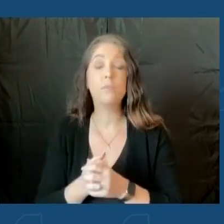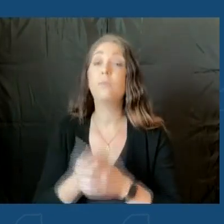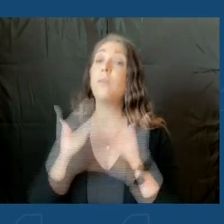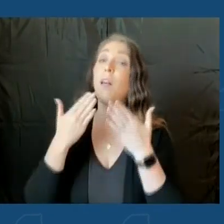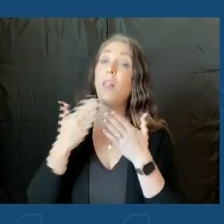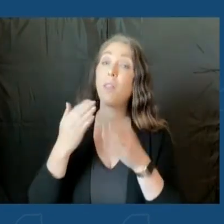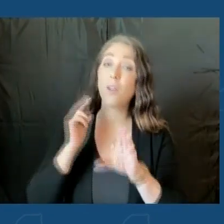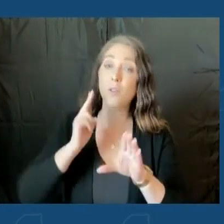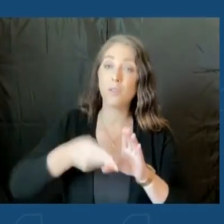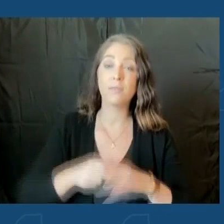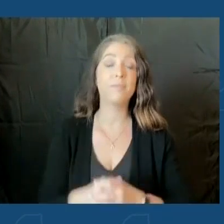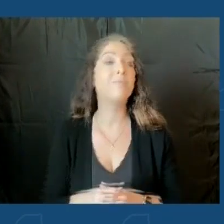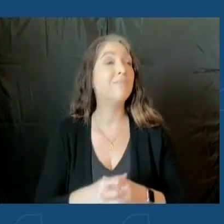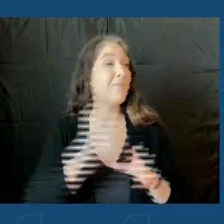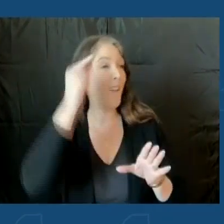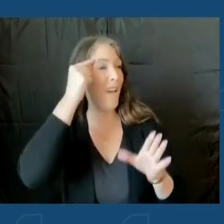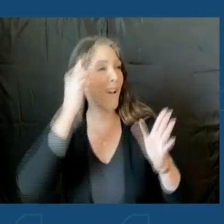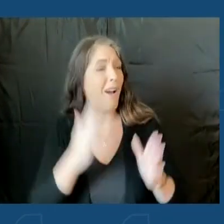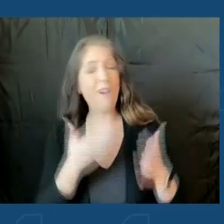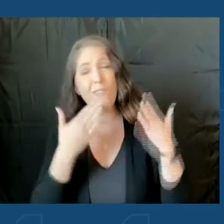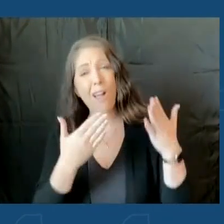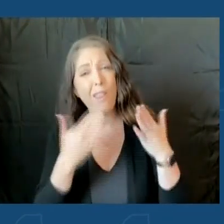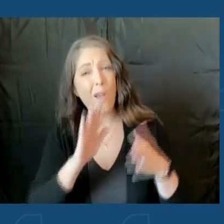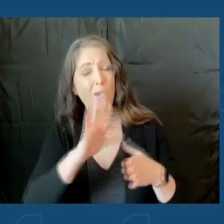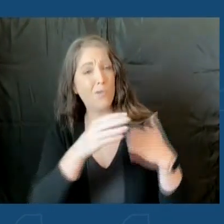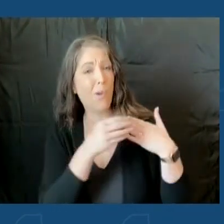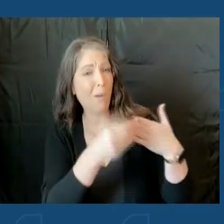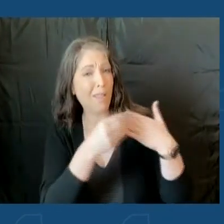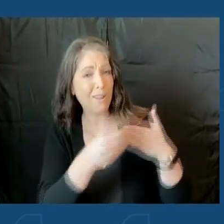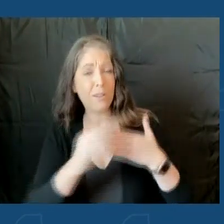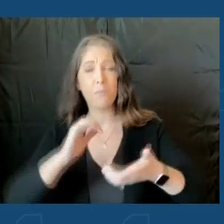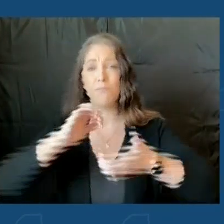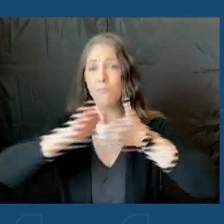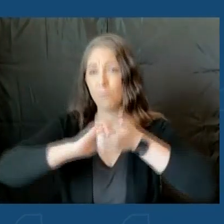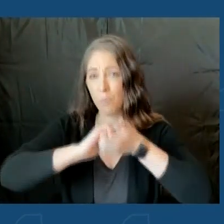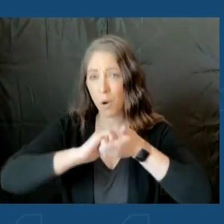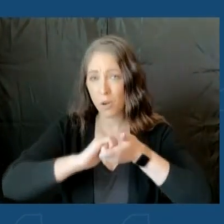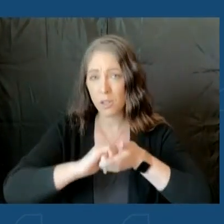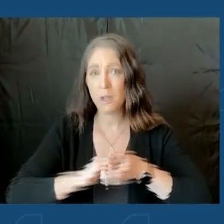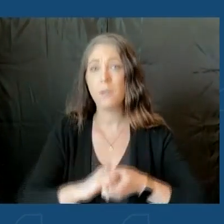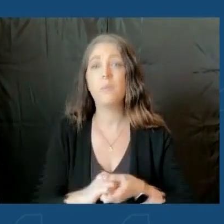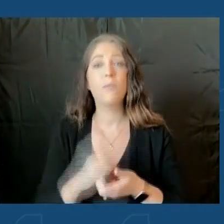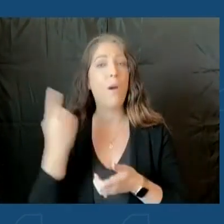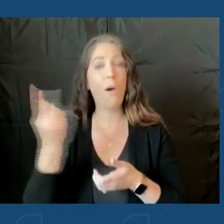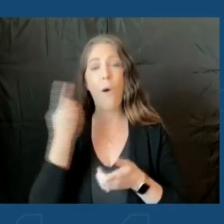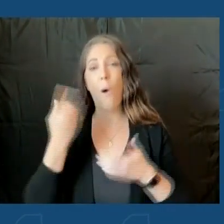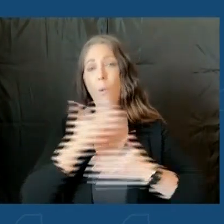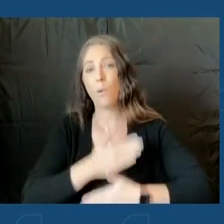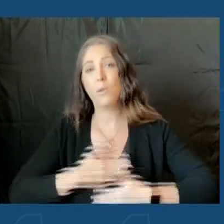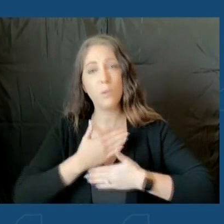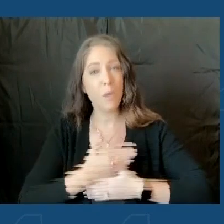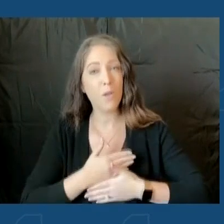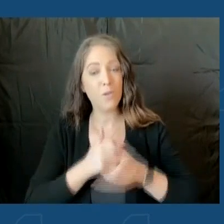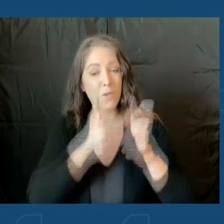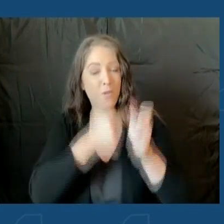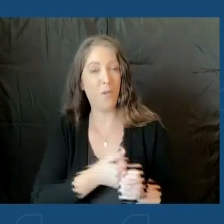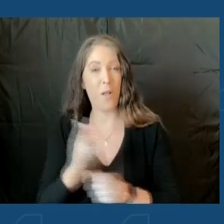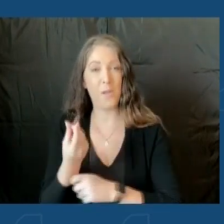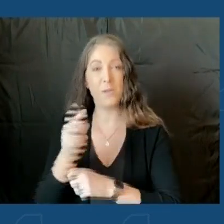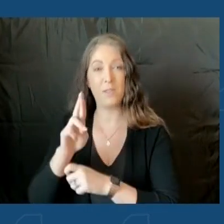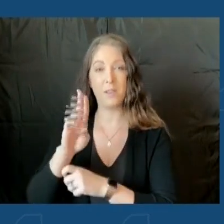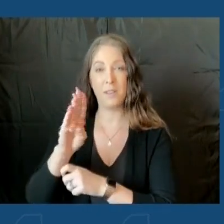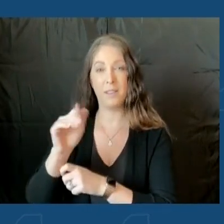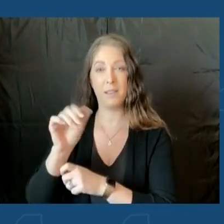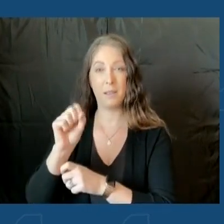Governor Hochul, thank you, and thank you for your extraordinary leadership and partnership here, and always a pleasure to also follow Dr. Bassett, who's one of our